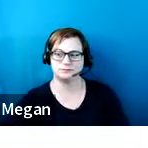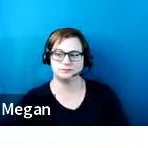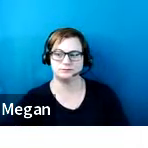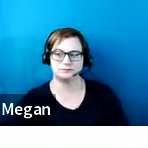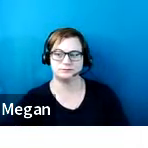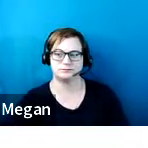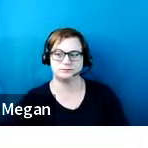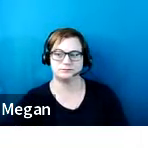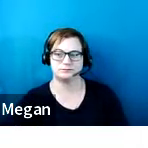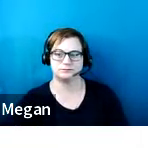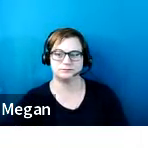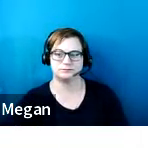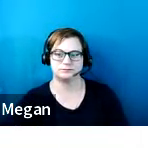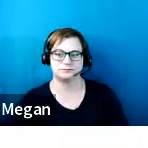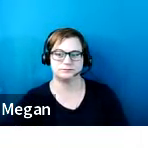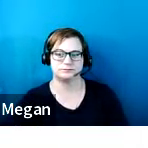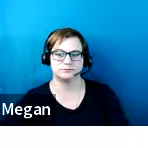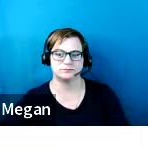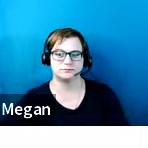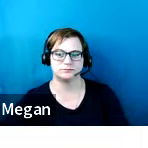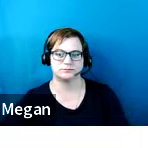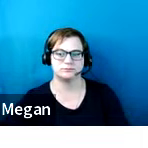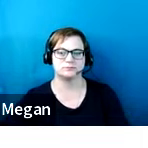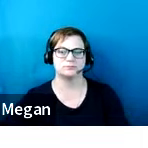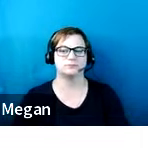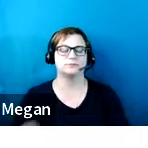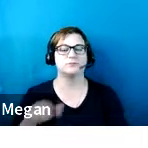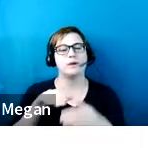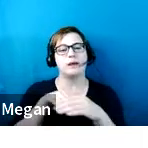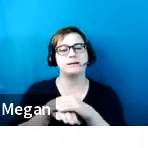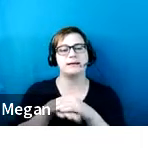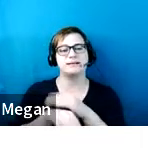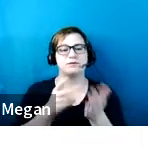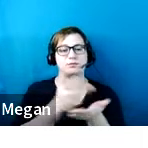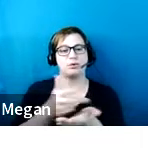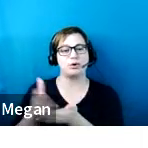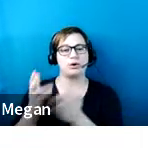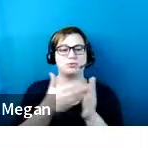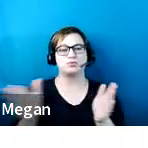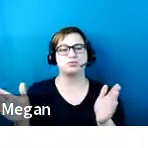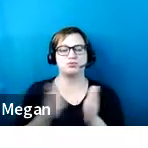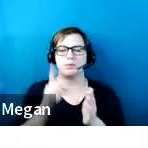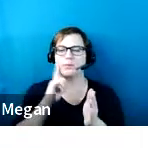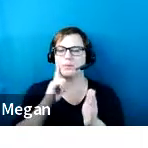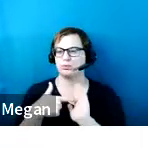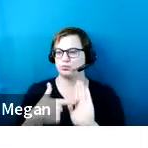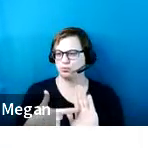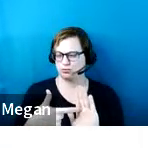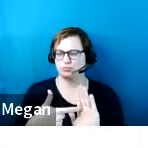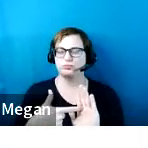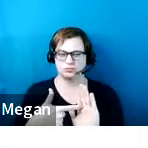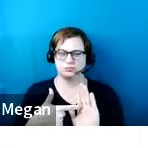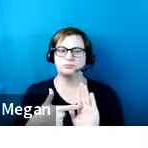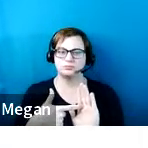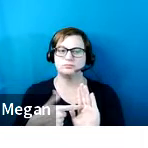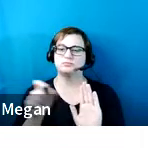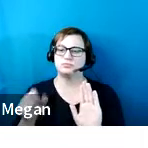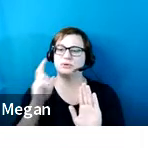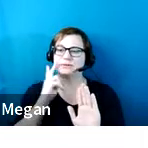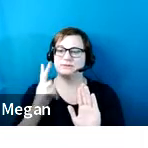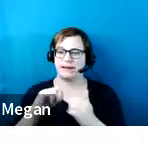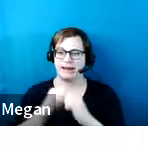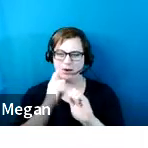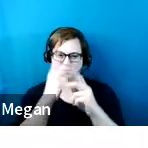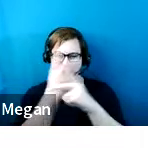So accessible parking scoping, want to give kind of an example. So here on the slide is how you would calculate the accessible